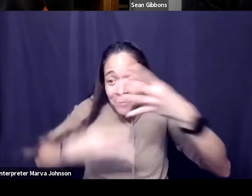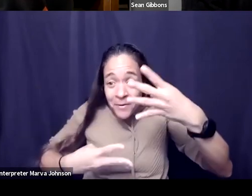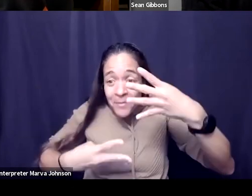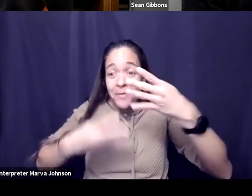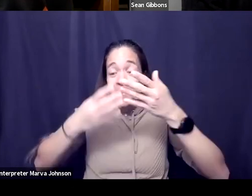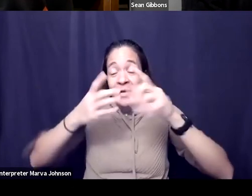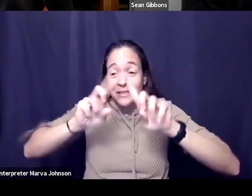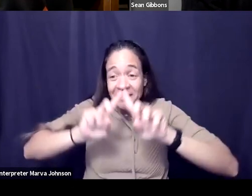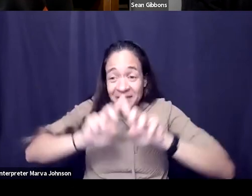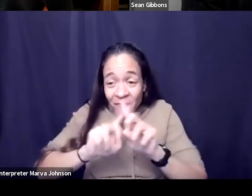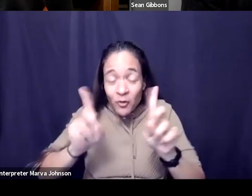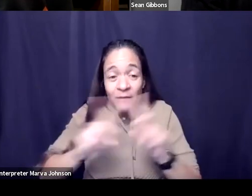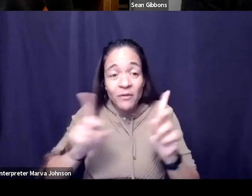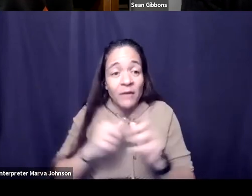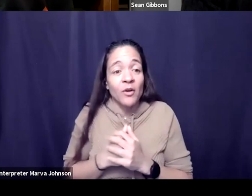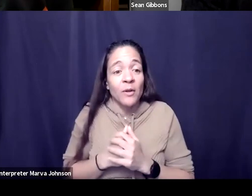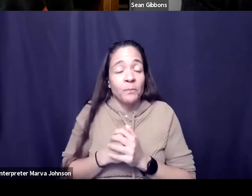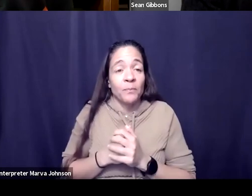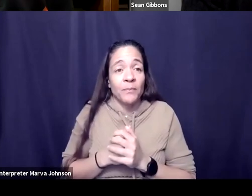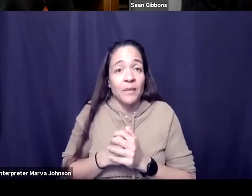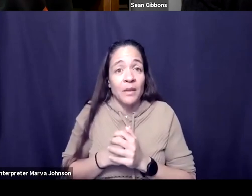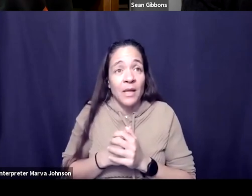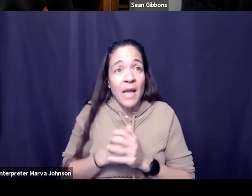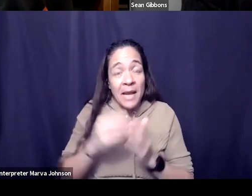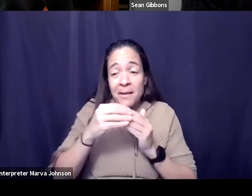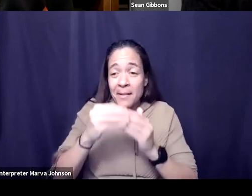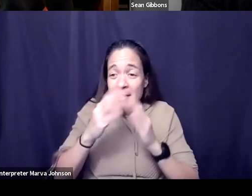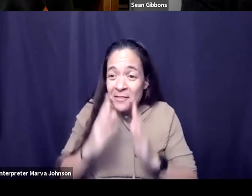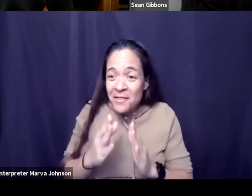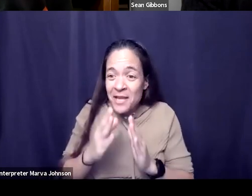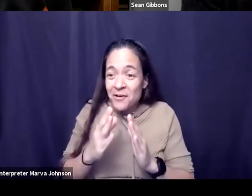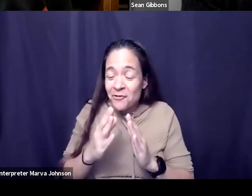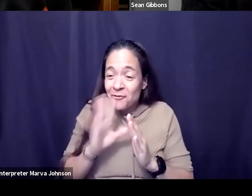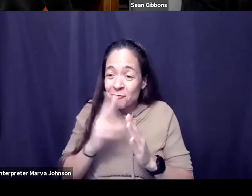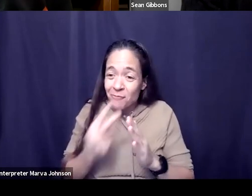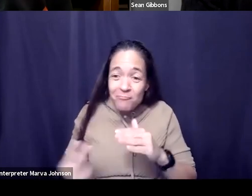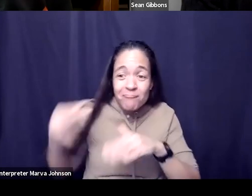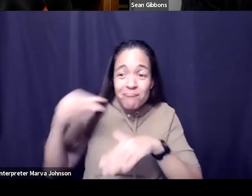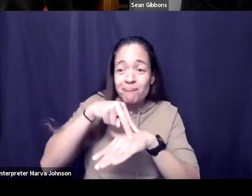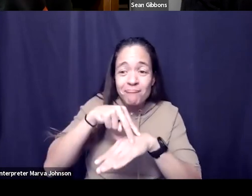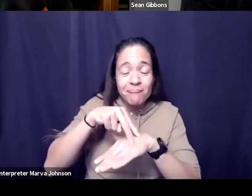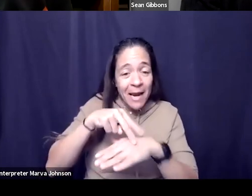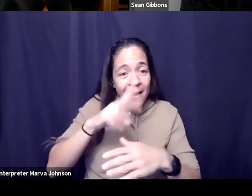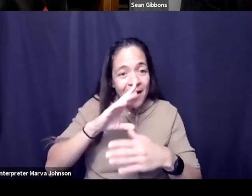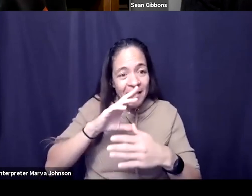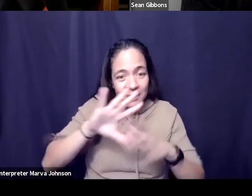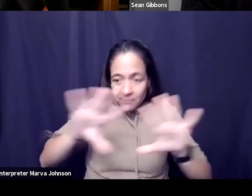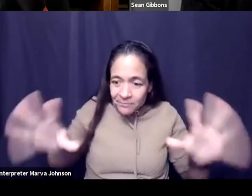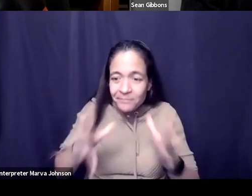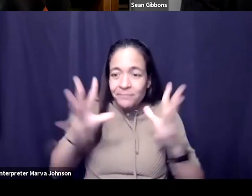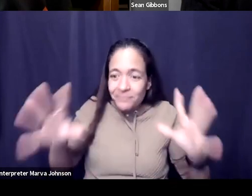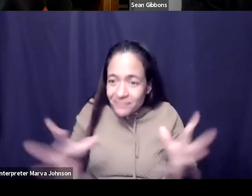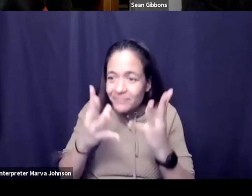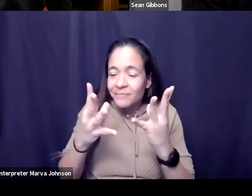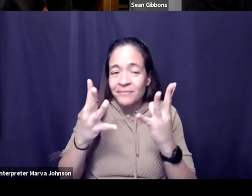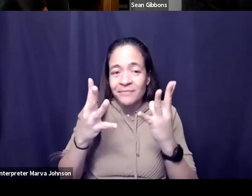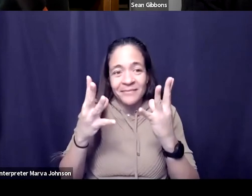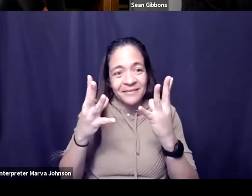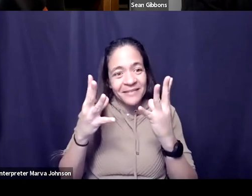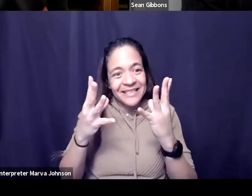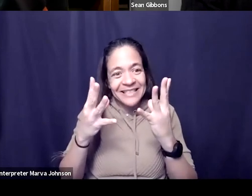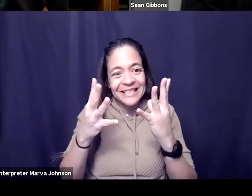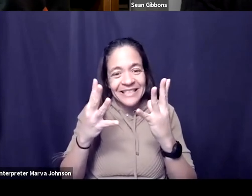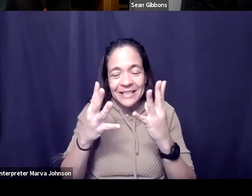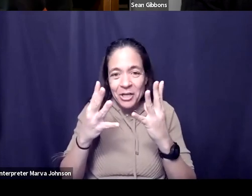leaders that step up in certain instances to do something about it to put the pieces in place to kind of you know